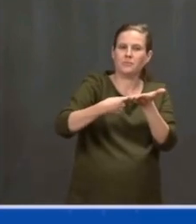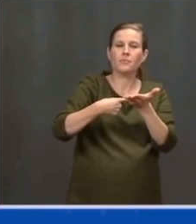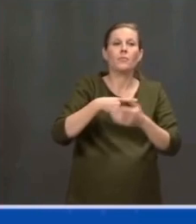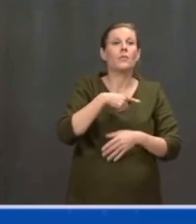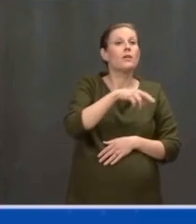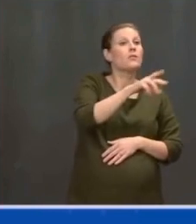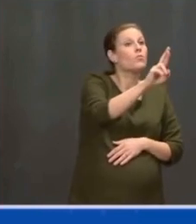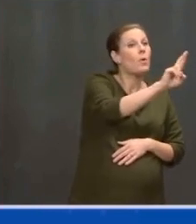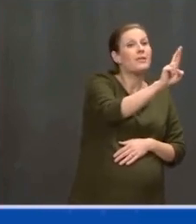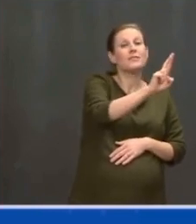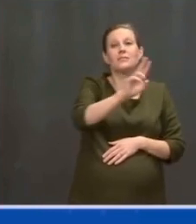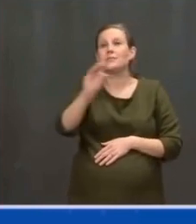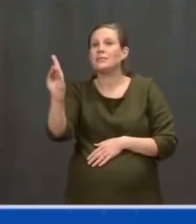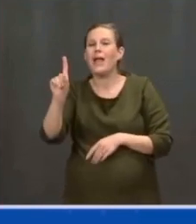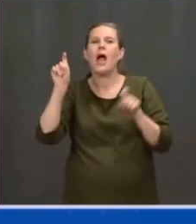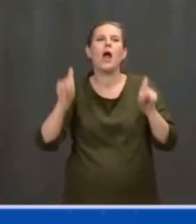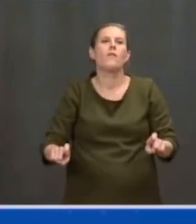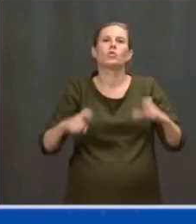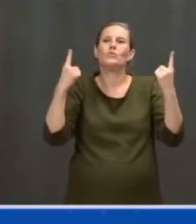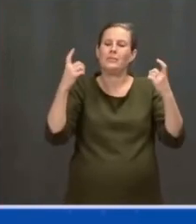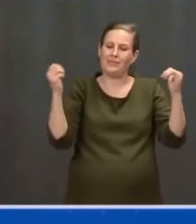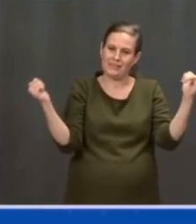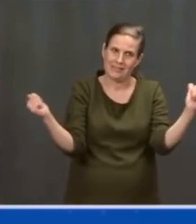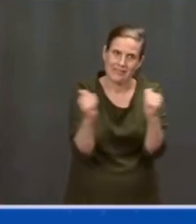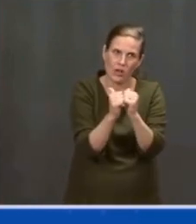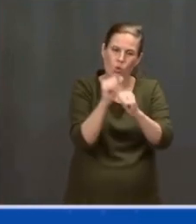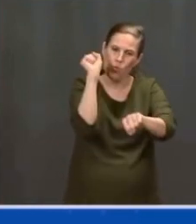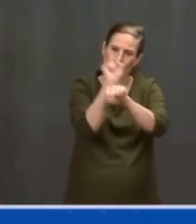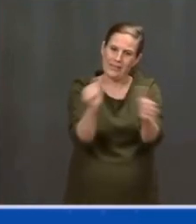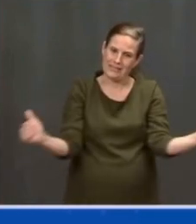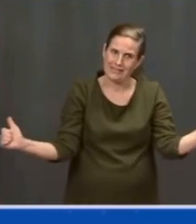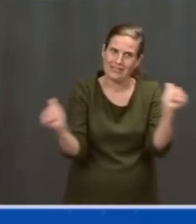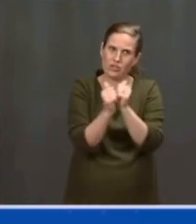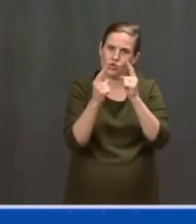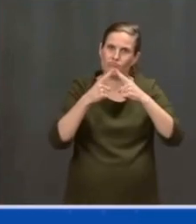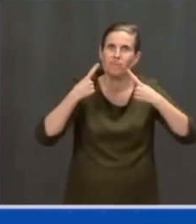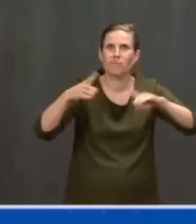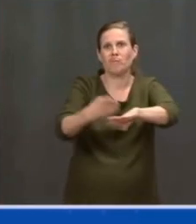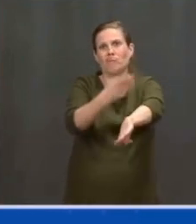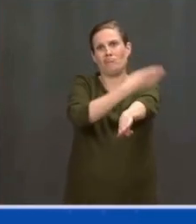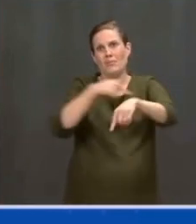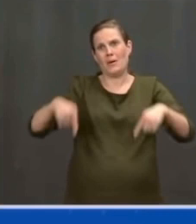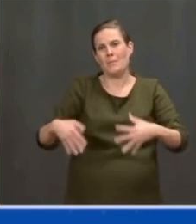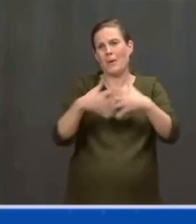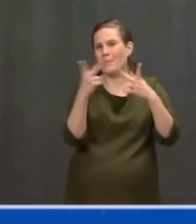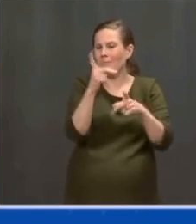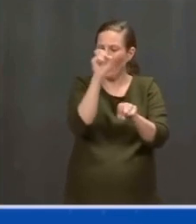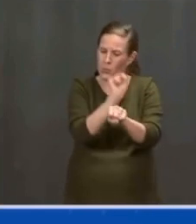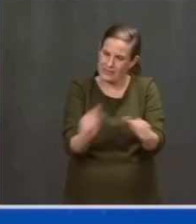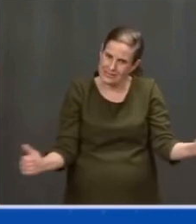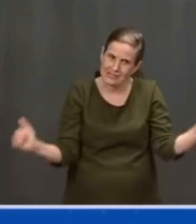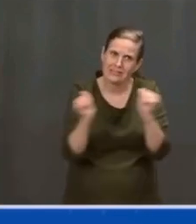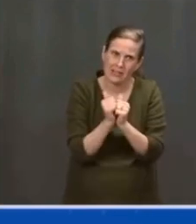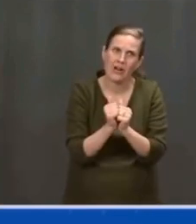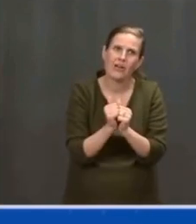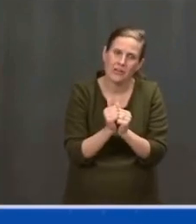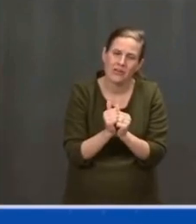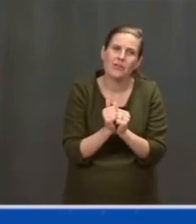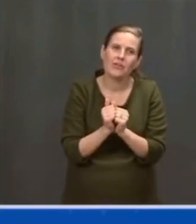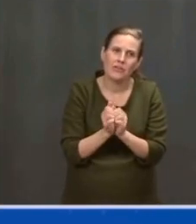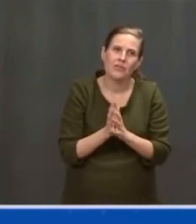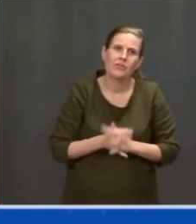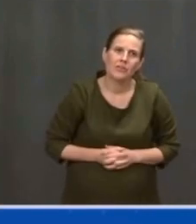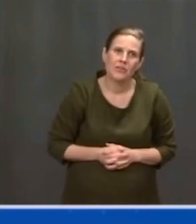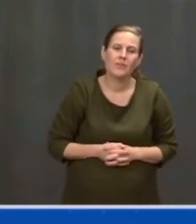I truly believe we're in a moment where history is going to look back on this time as a fundamental choice having been